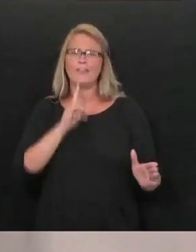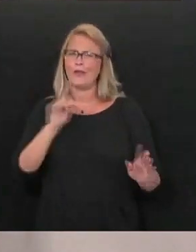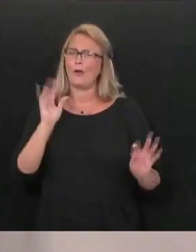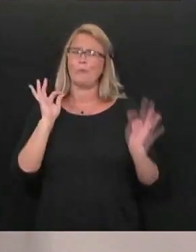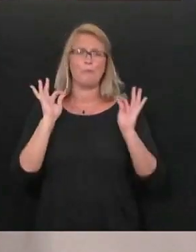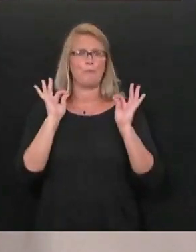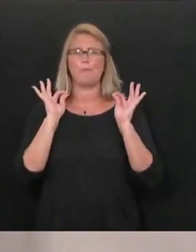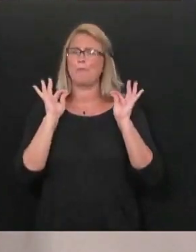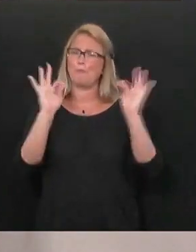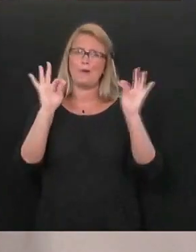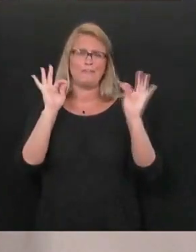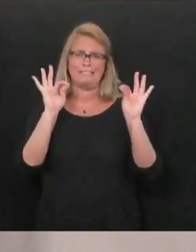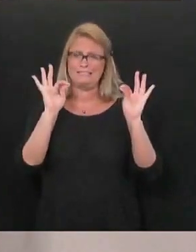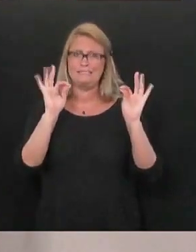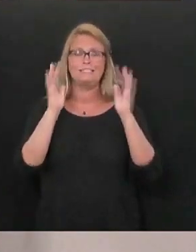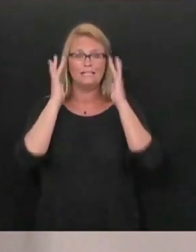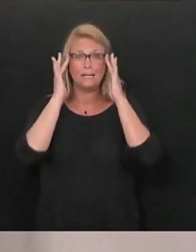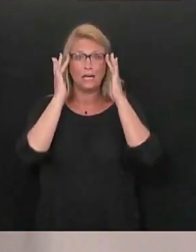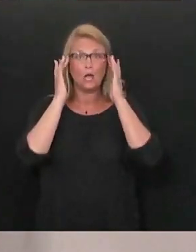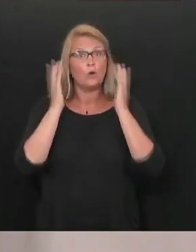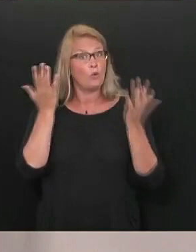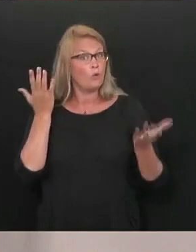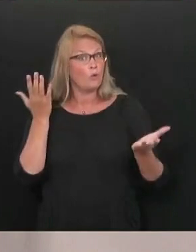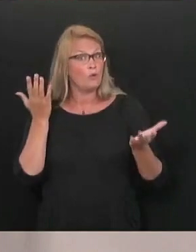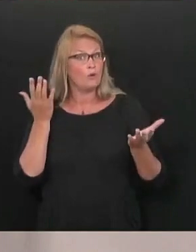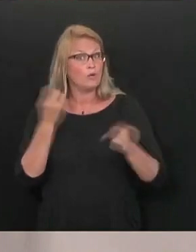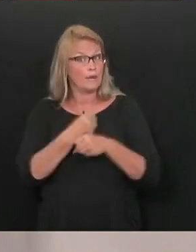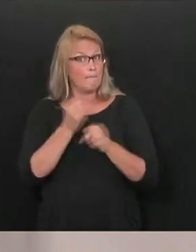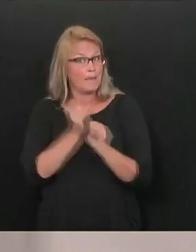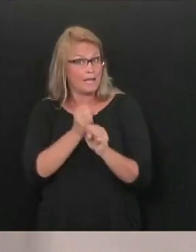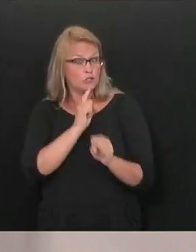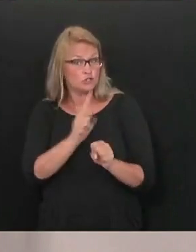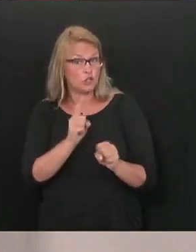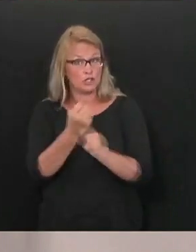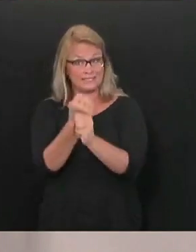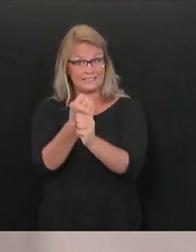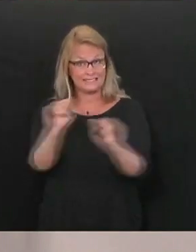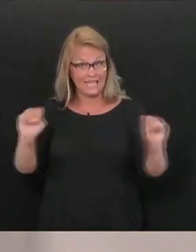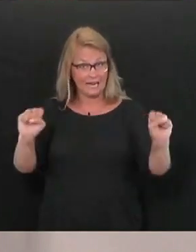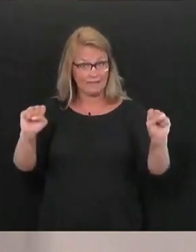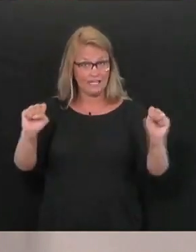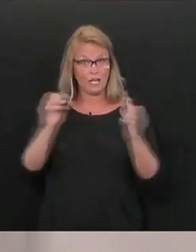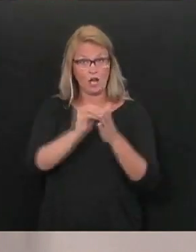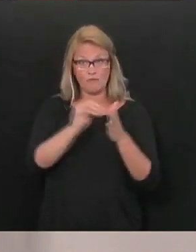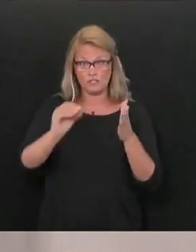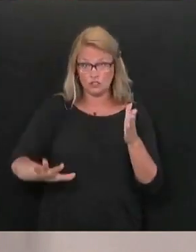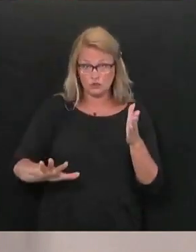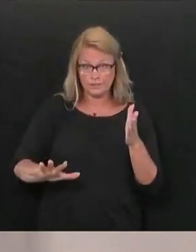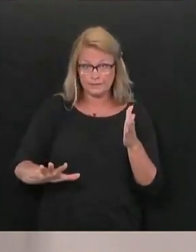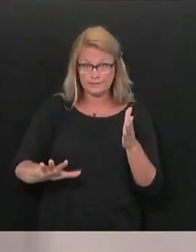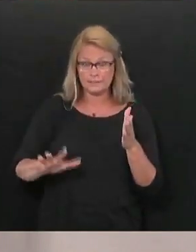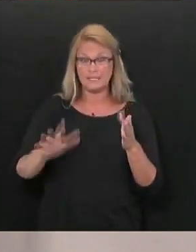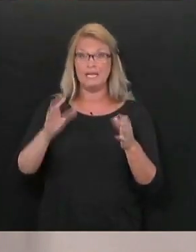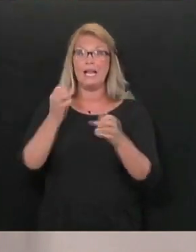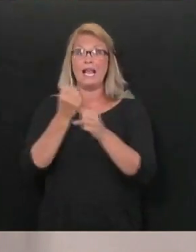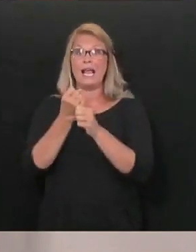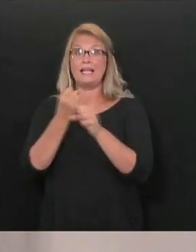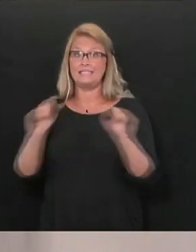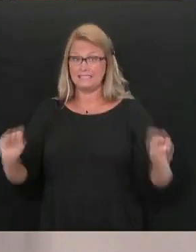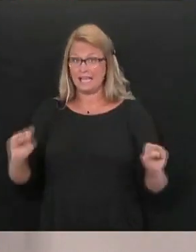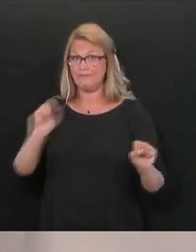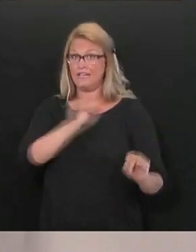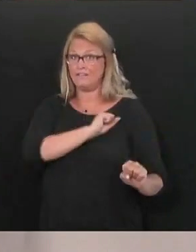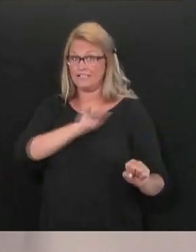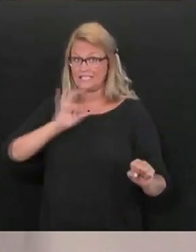to ensure without doubt the safety of our kids and to ensure the staff